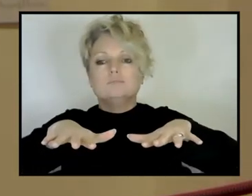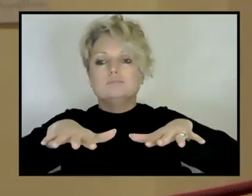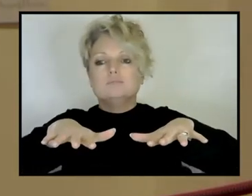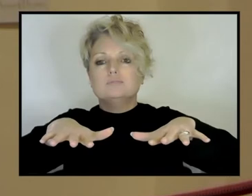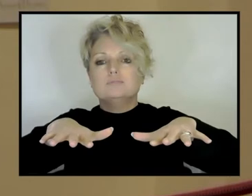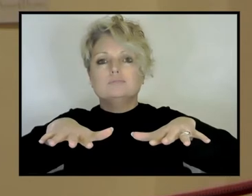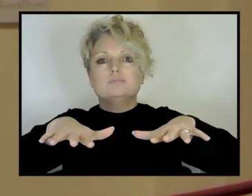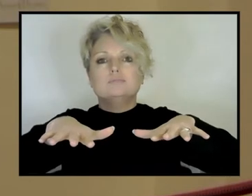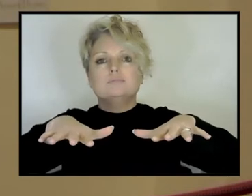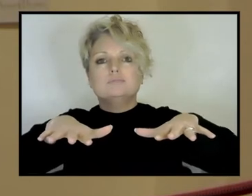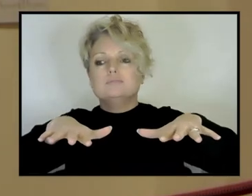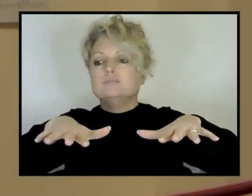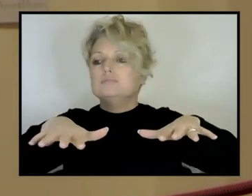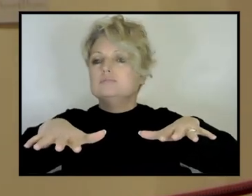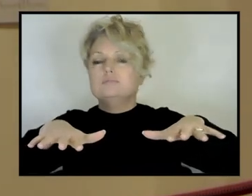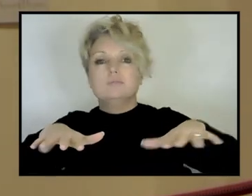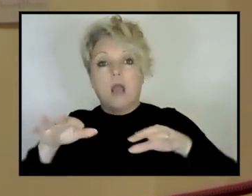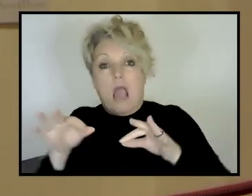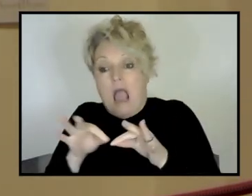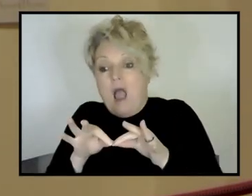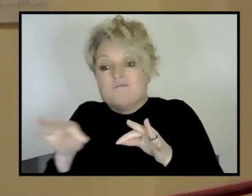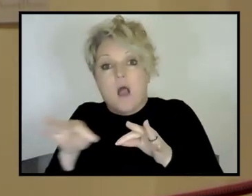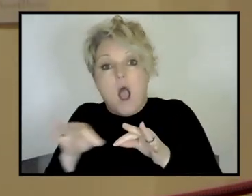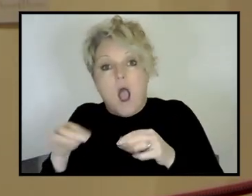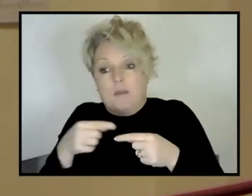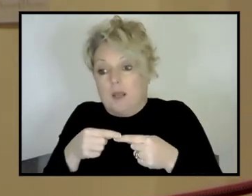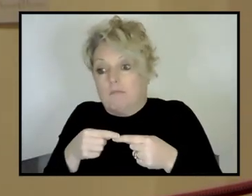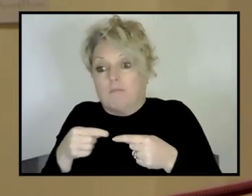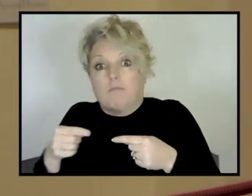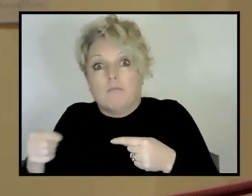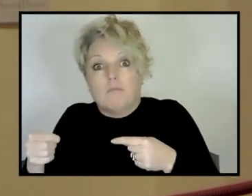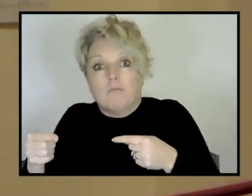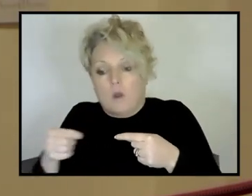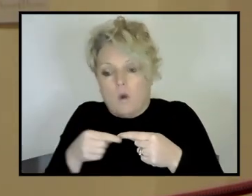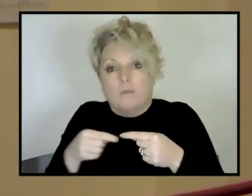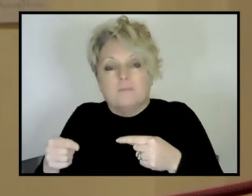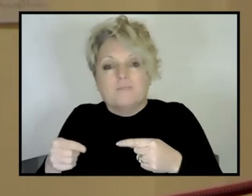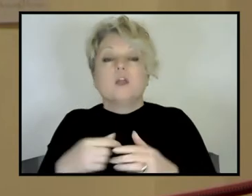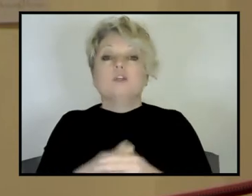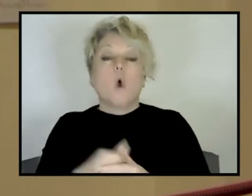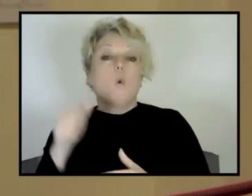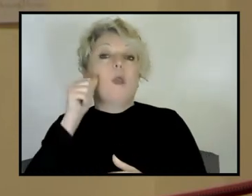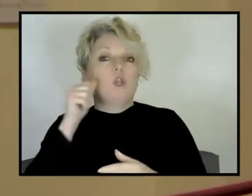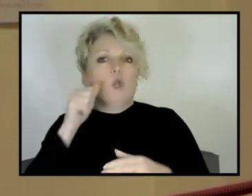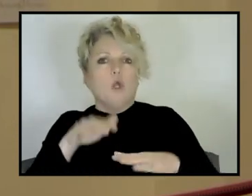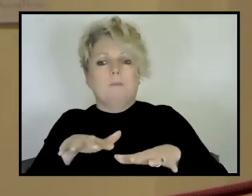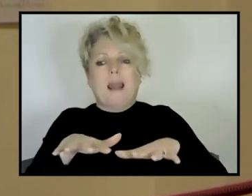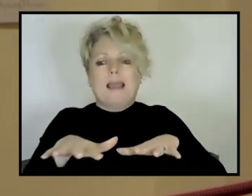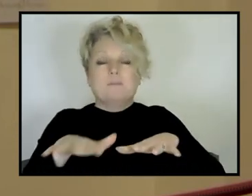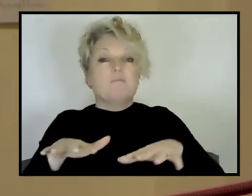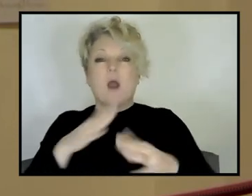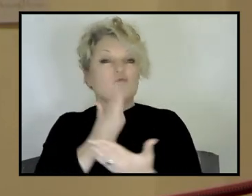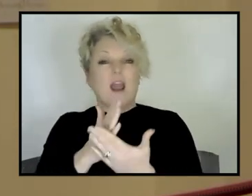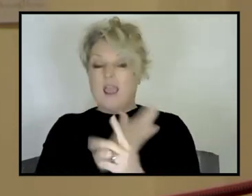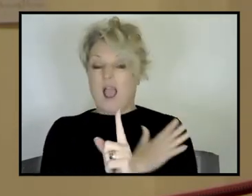theory. Um, that finally would have shown that plates were moving. But up until then, continental drift and plate